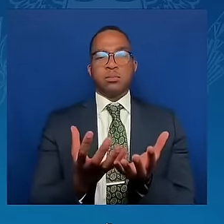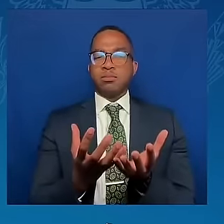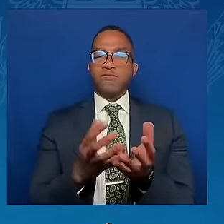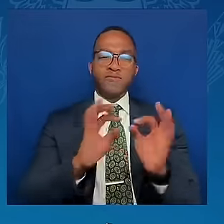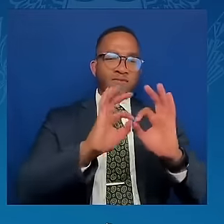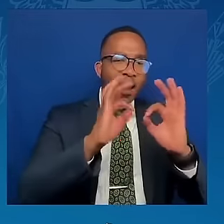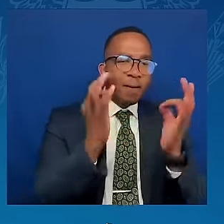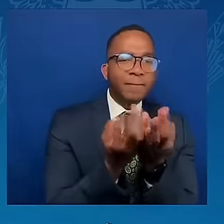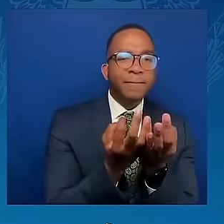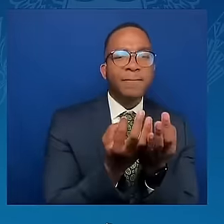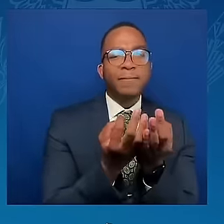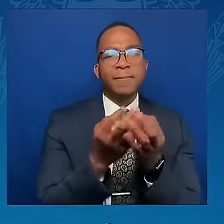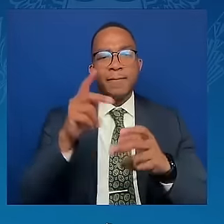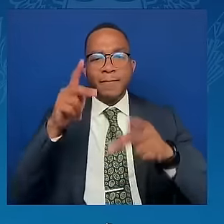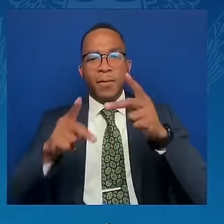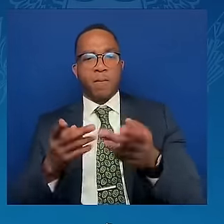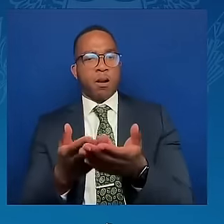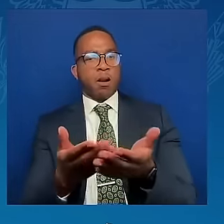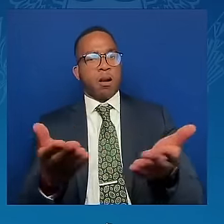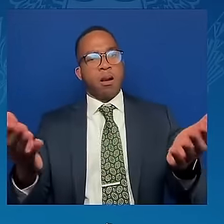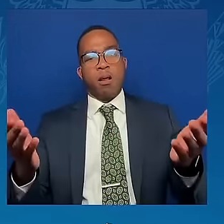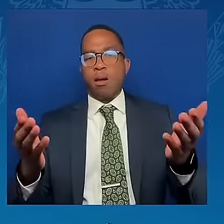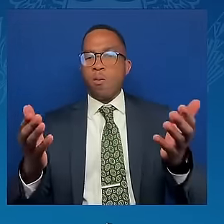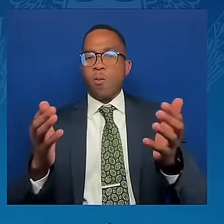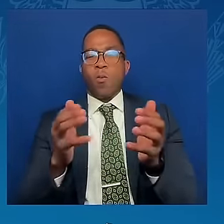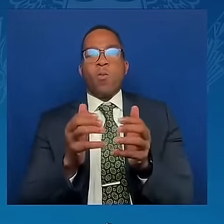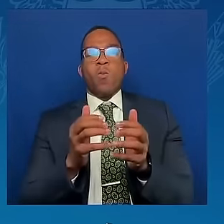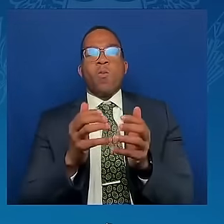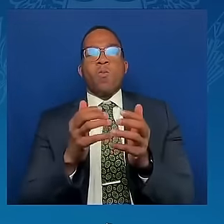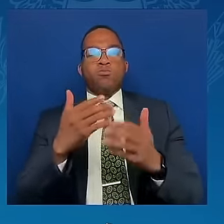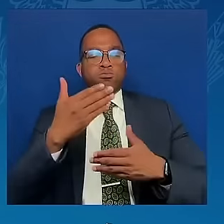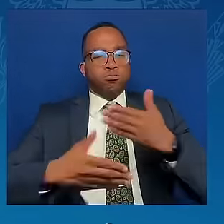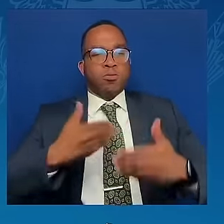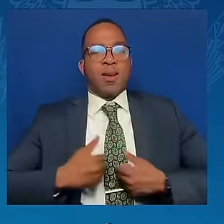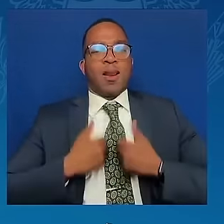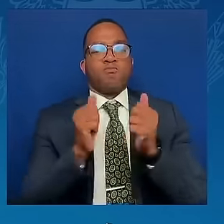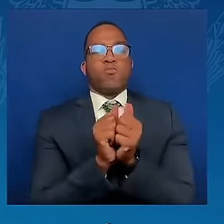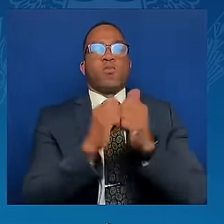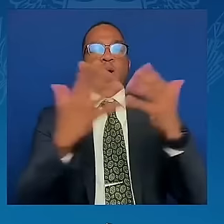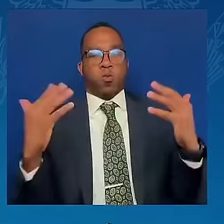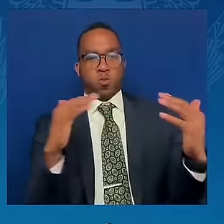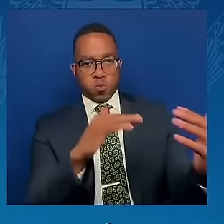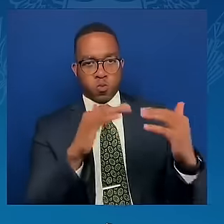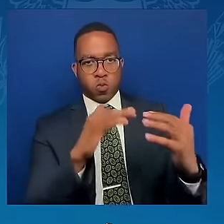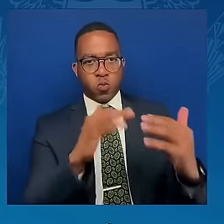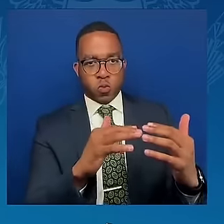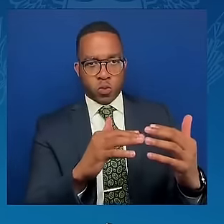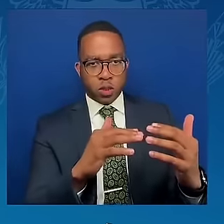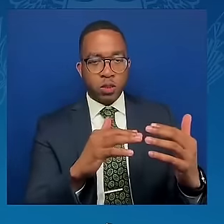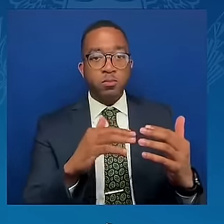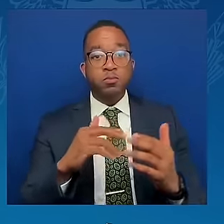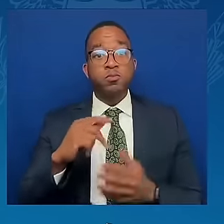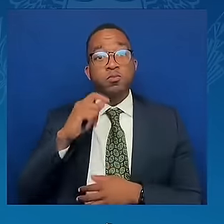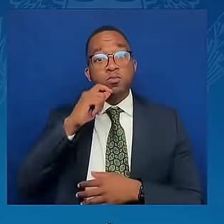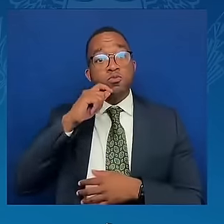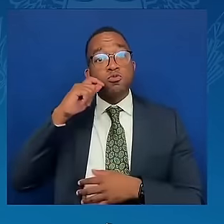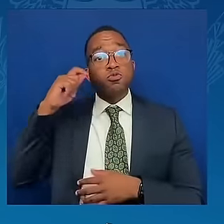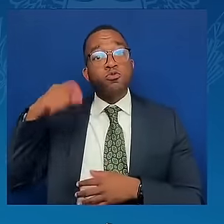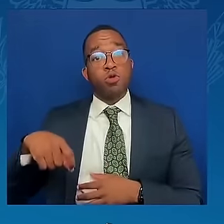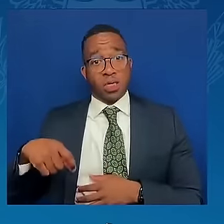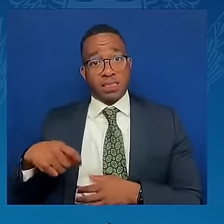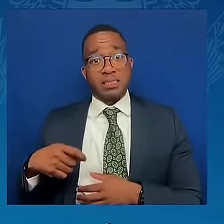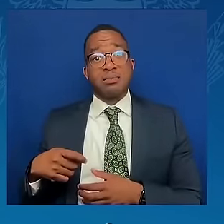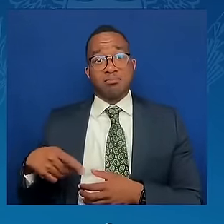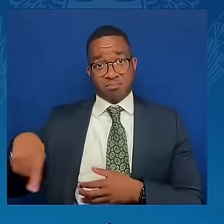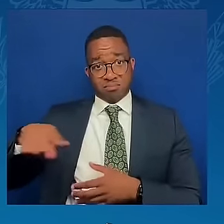war. And I want this for all Ukrainians. Ukraine has the right to peace, just